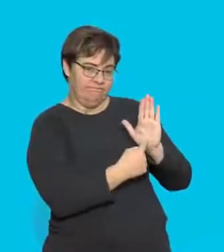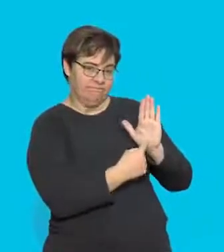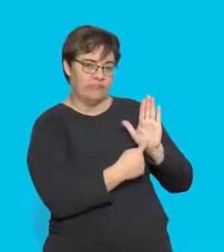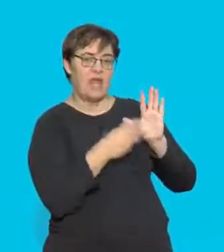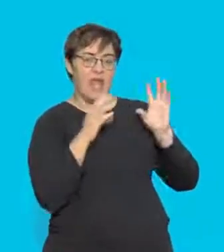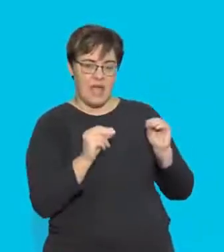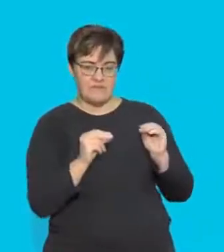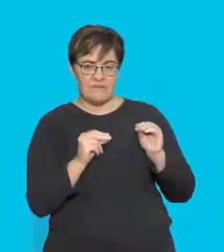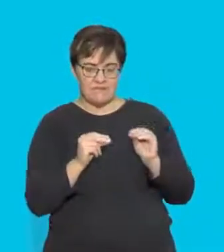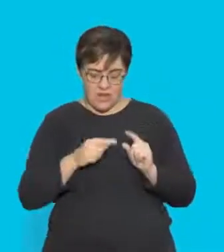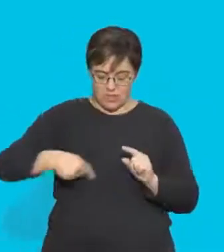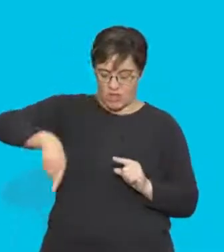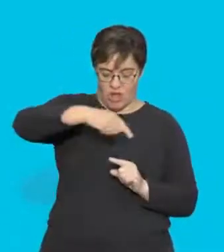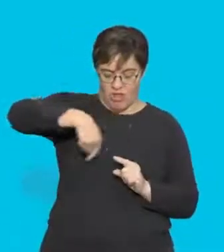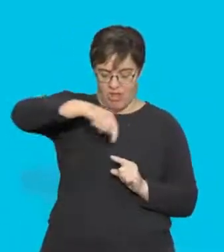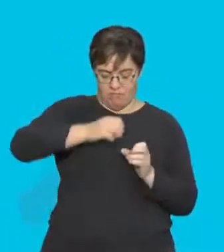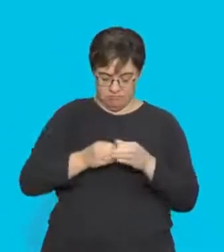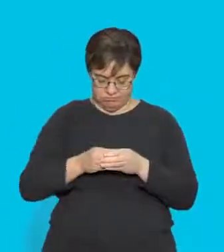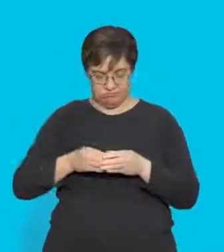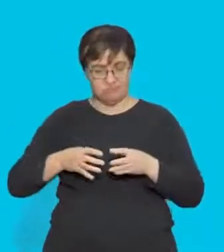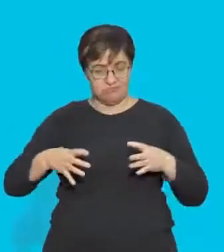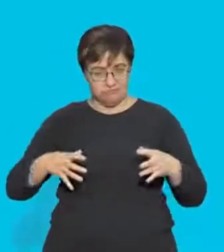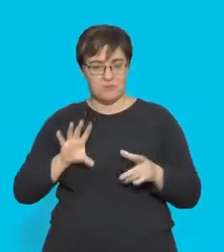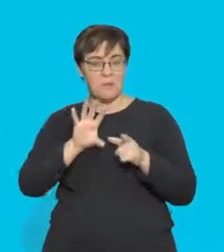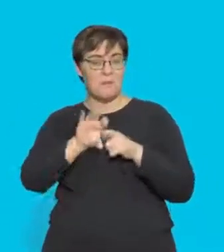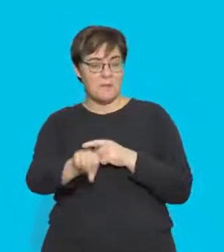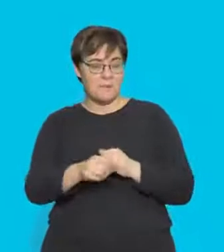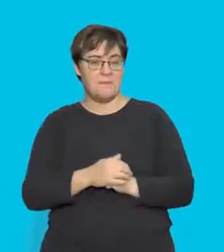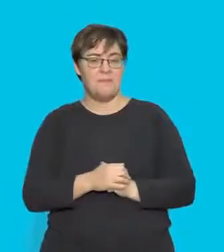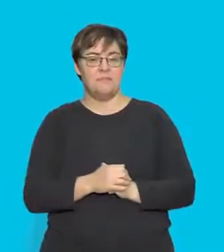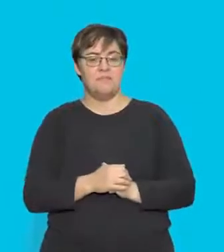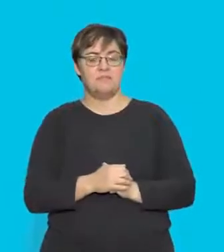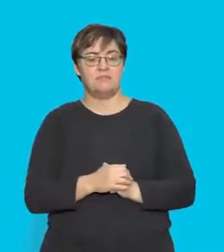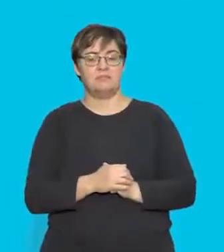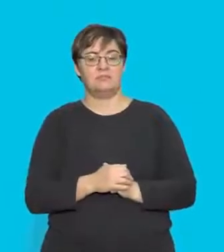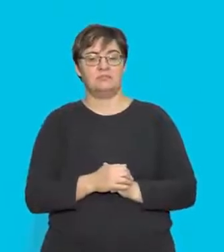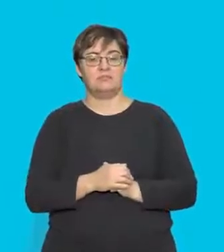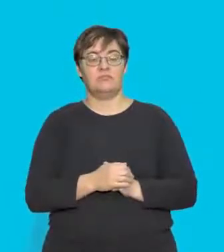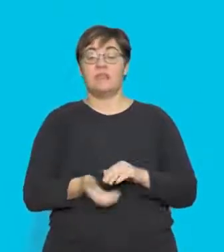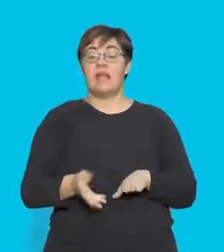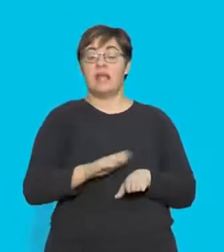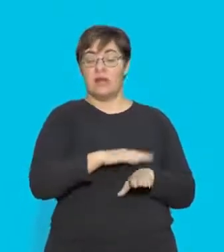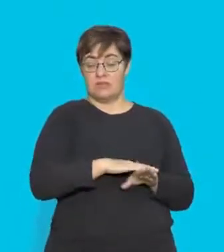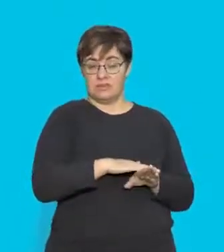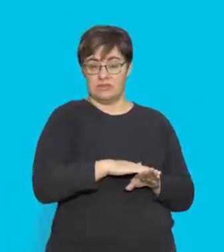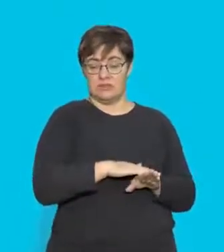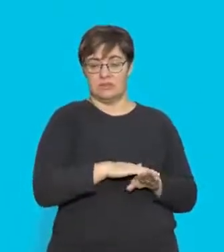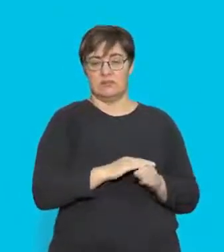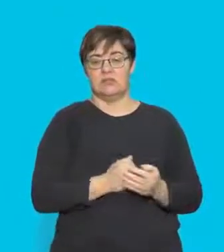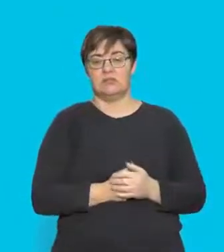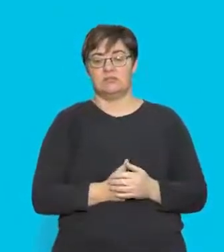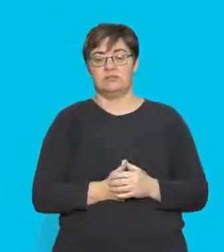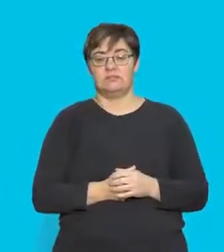we can see that there's a circular magnetic field pattern. We recognize that the direction of the current,